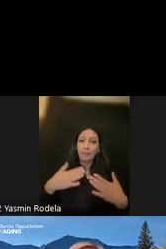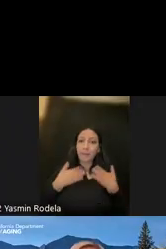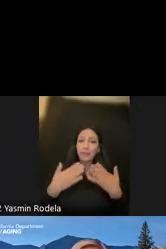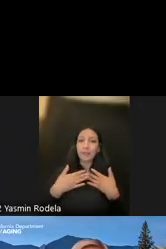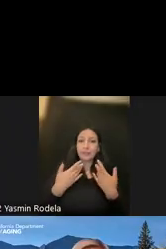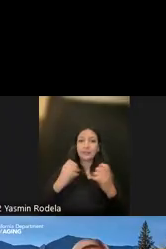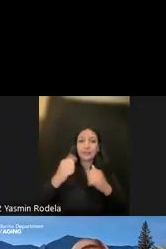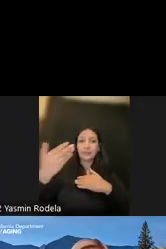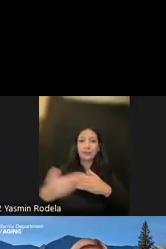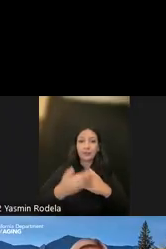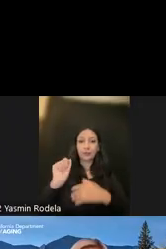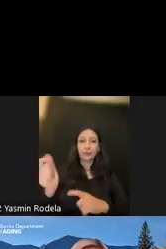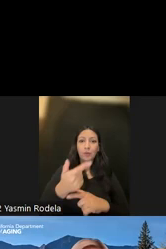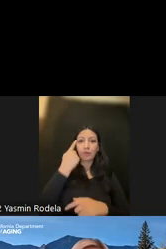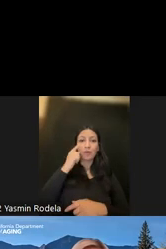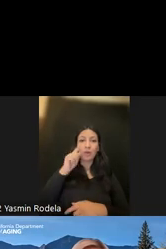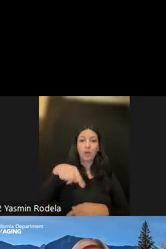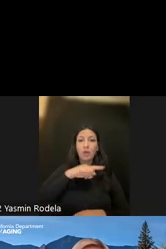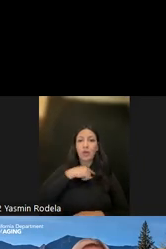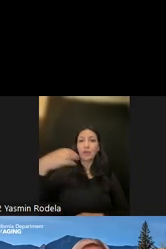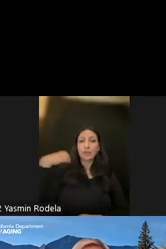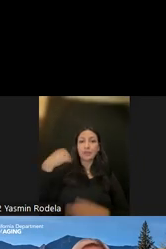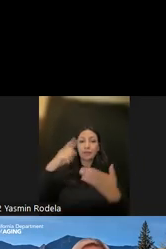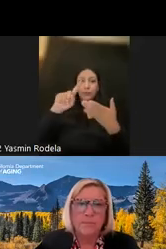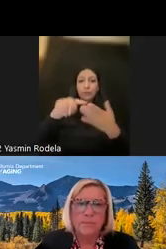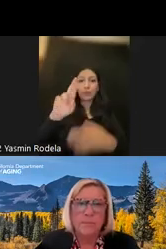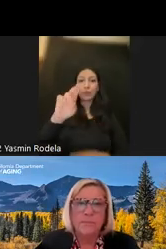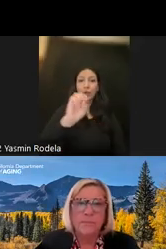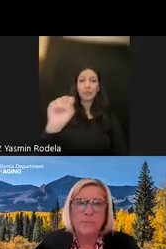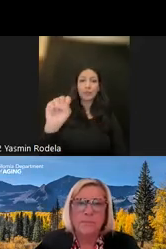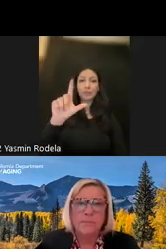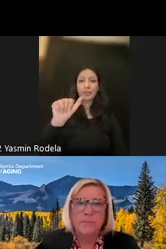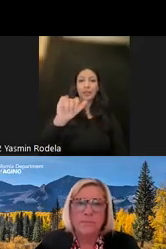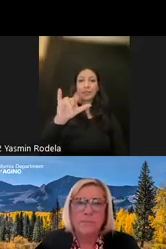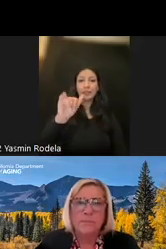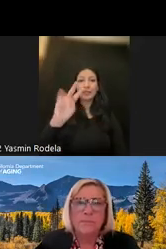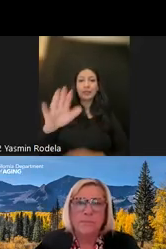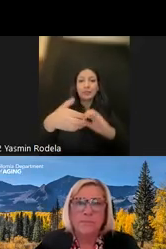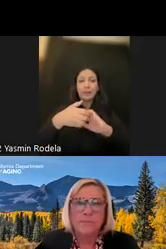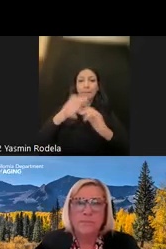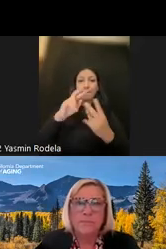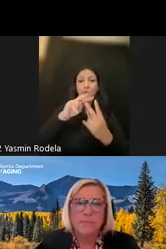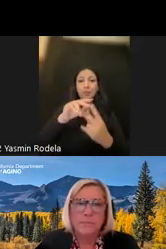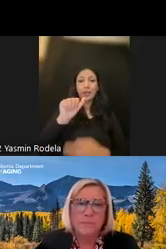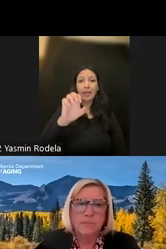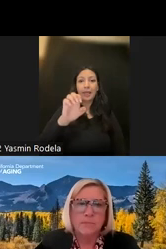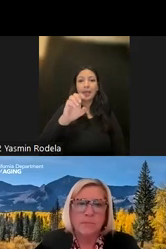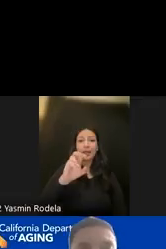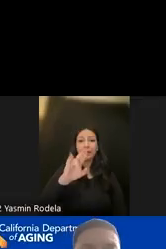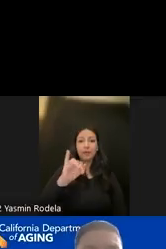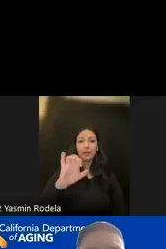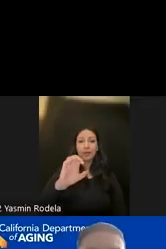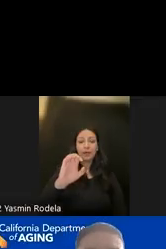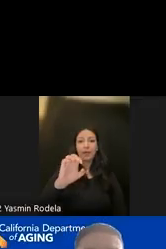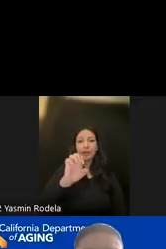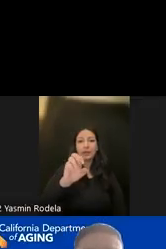introduce you all to our Chief of Research, Ross Lallian, along with his partner, Evan Wallace, our Senior Research Specialist.